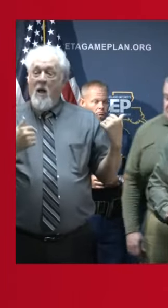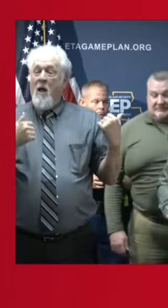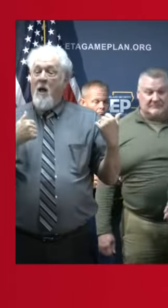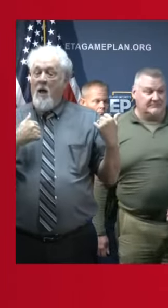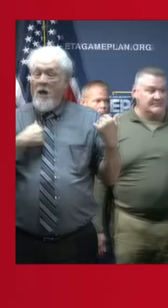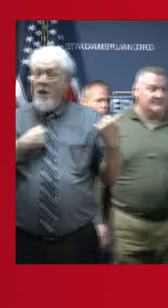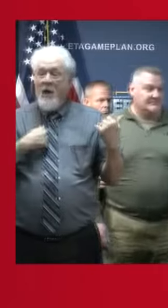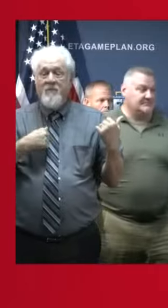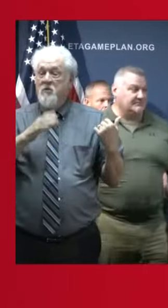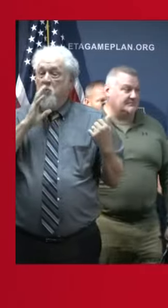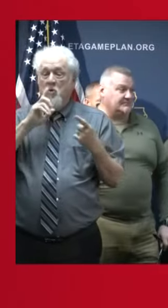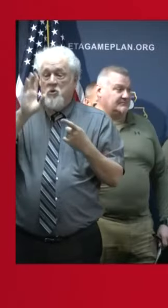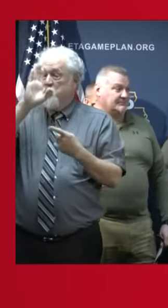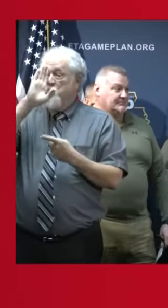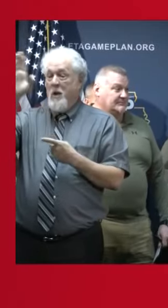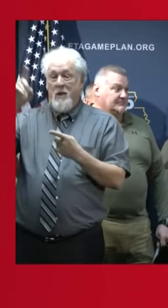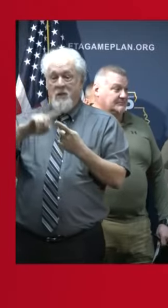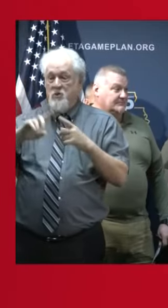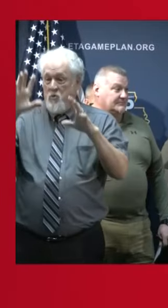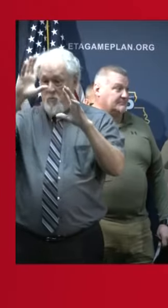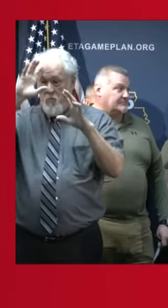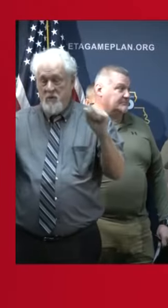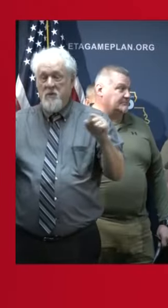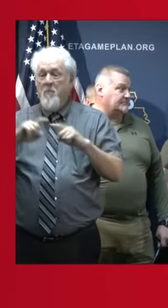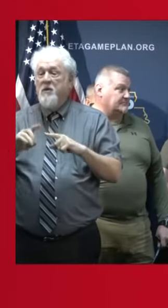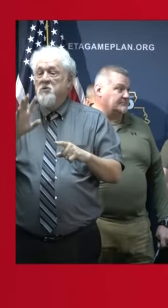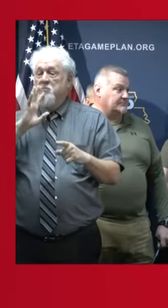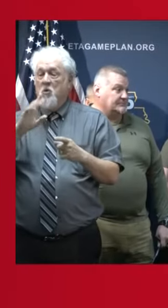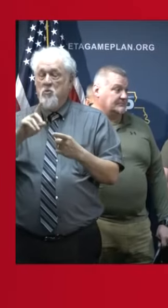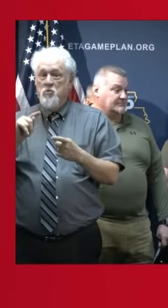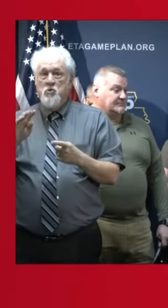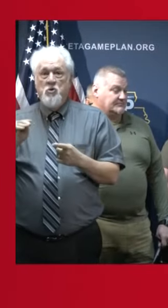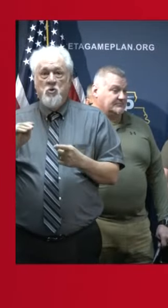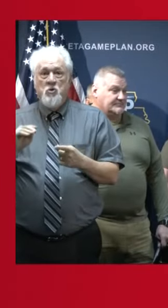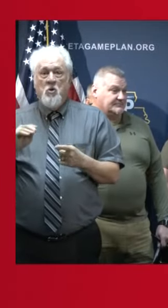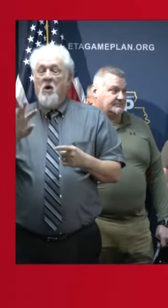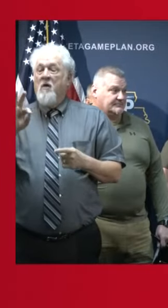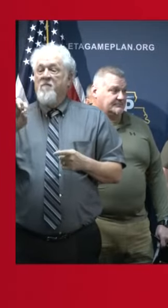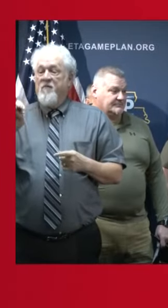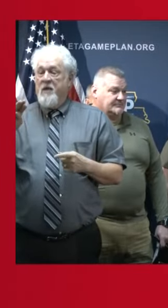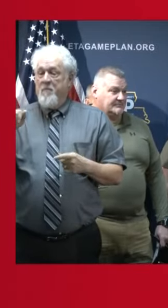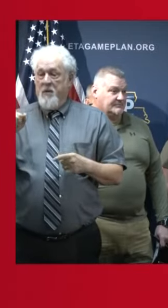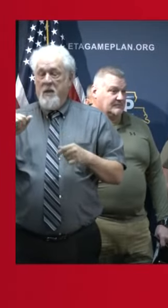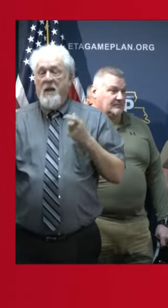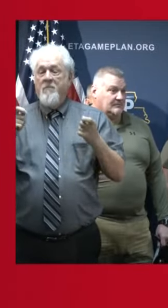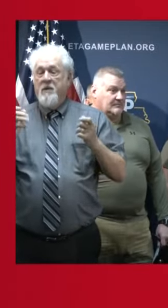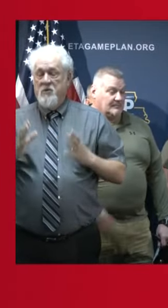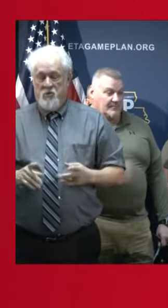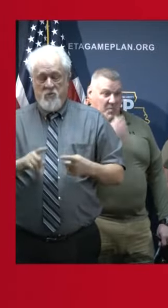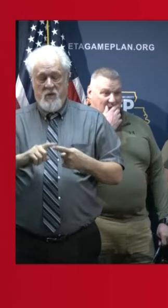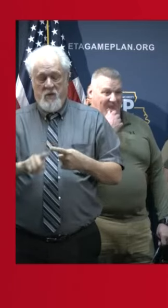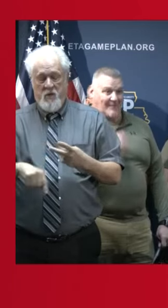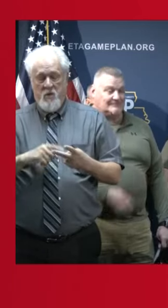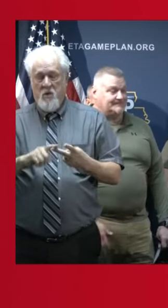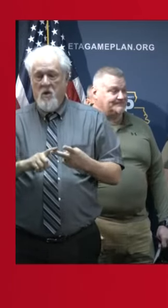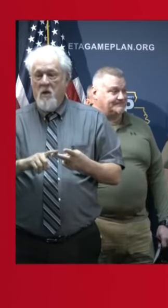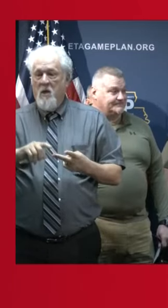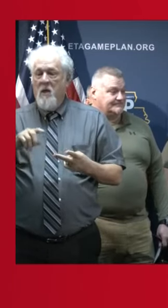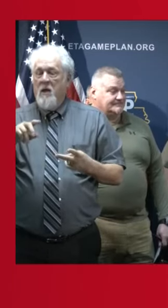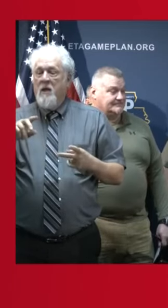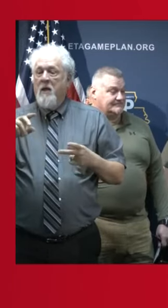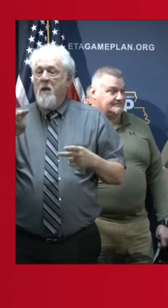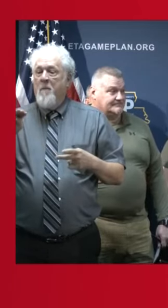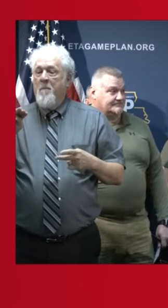I have not spoken directly to the president, but I have spoken to the FEMA administrator. I've spoken to Major General Peoples